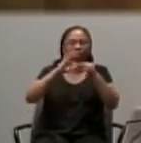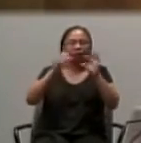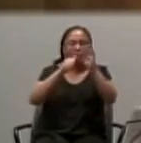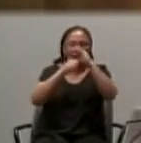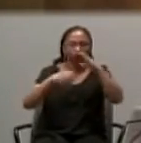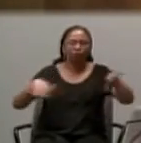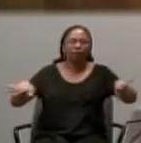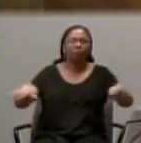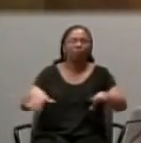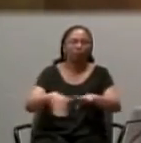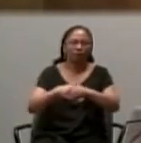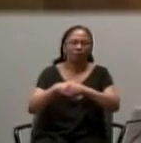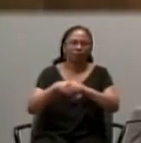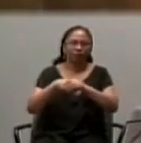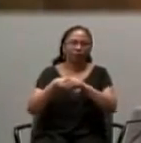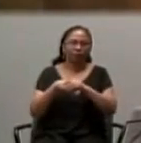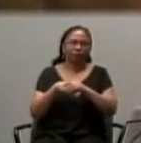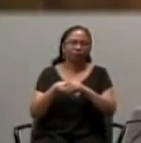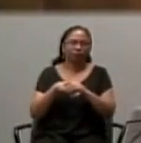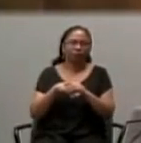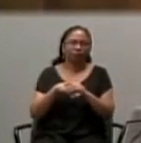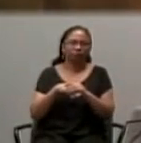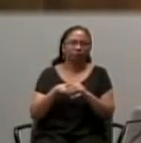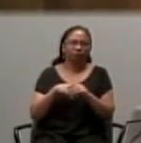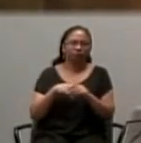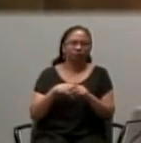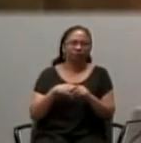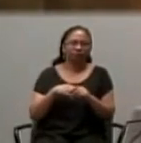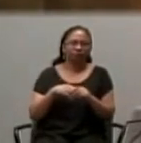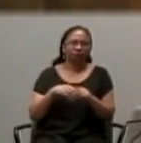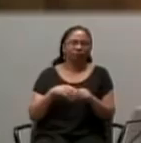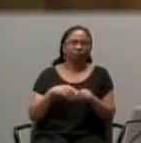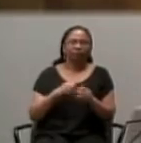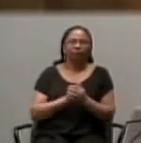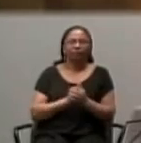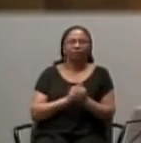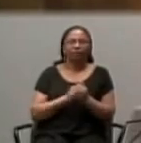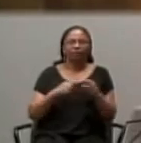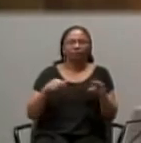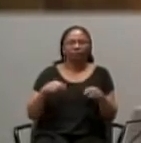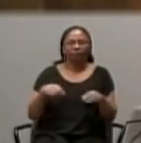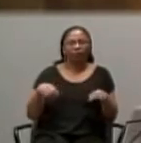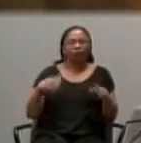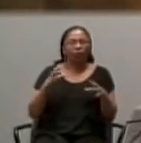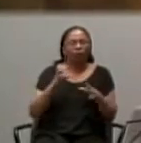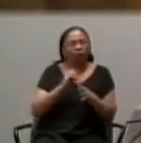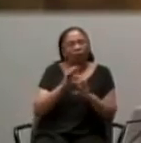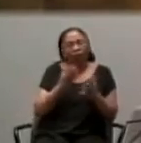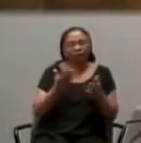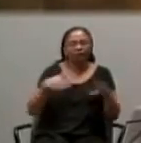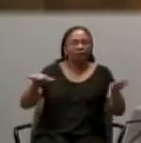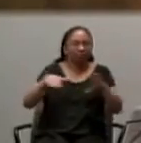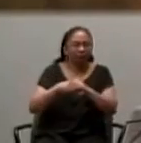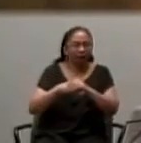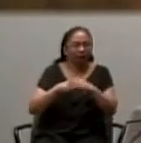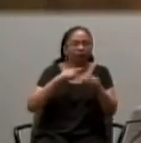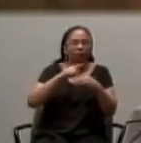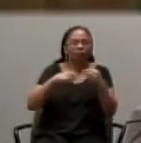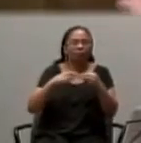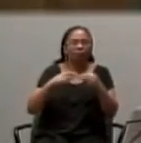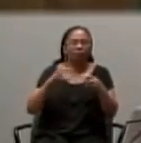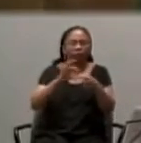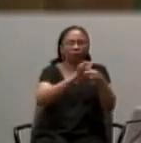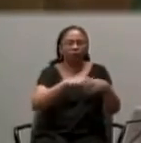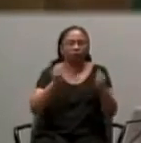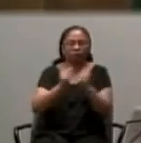You with me everybody, Or the other way around, The nuptial mystery, Reflects the relationship, Between Christ, And his church, So